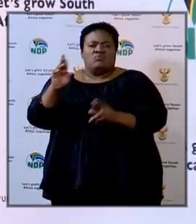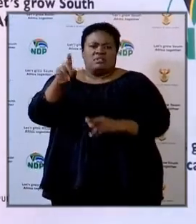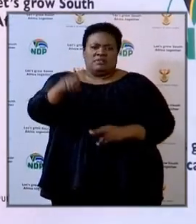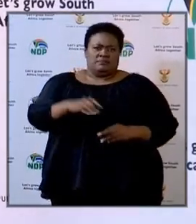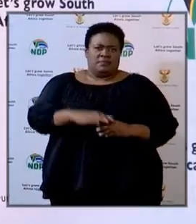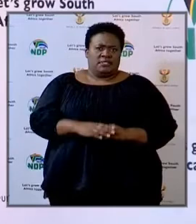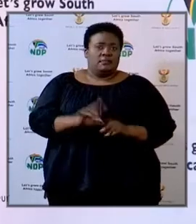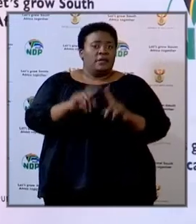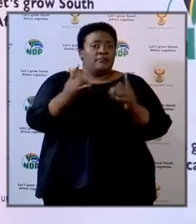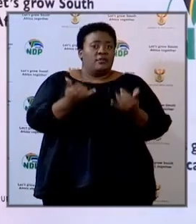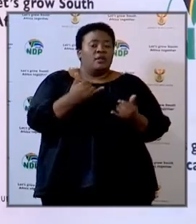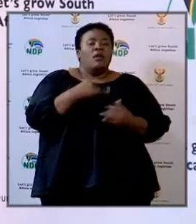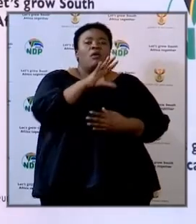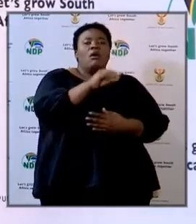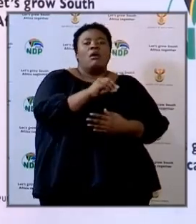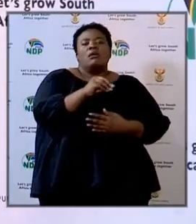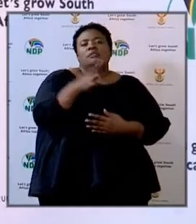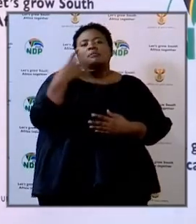thank